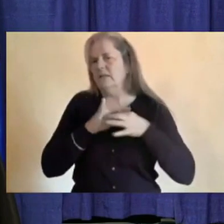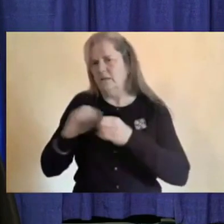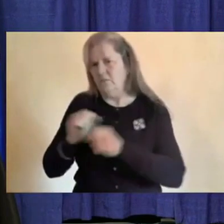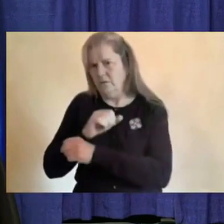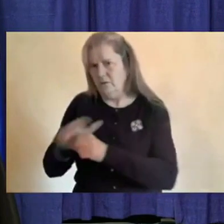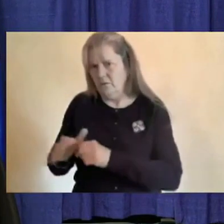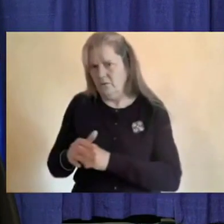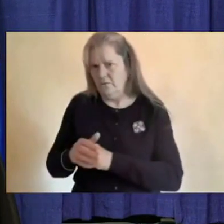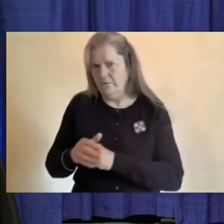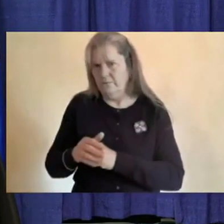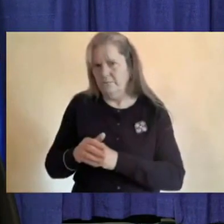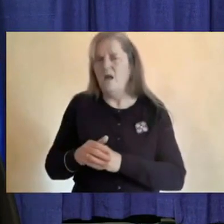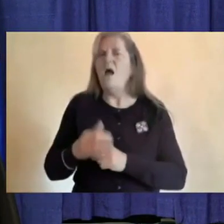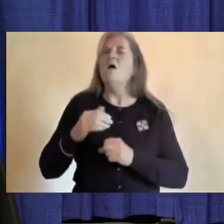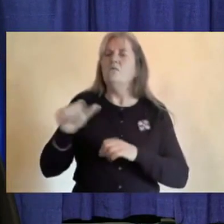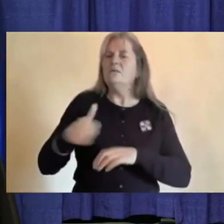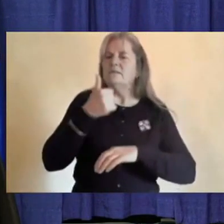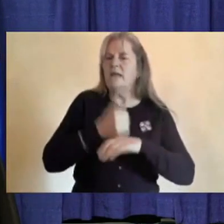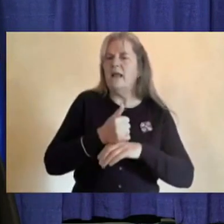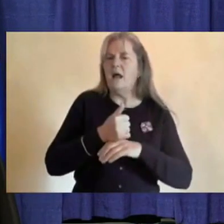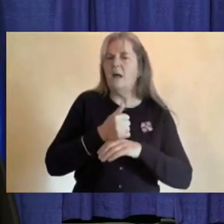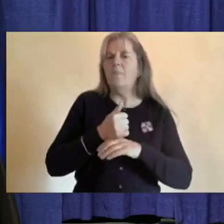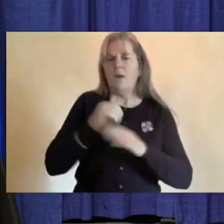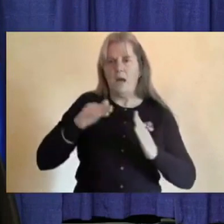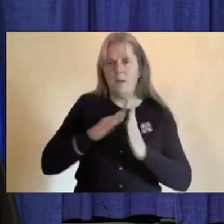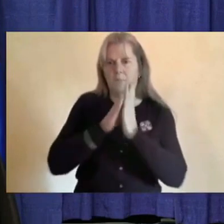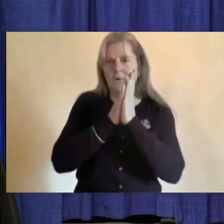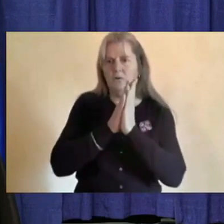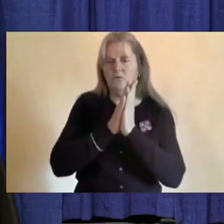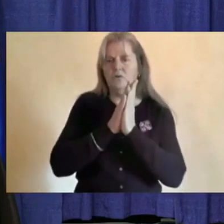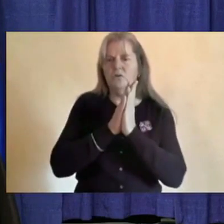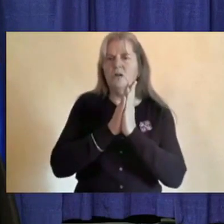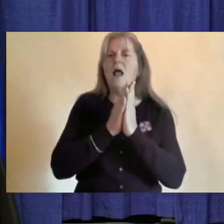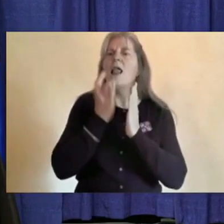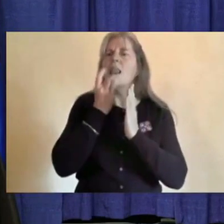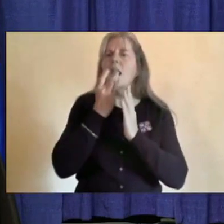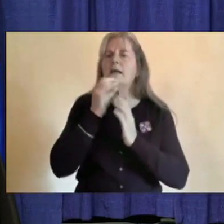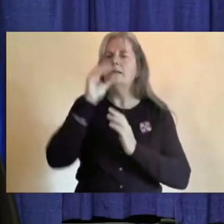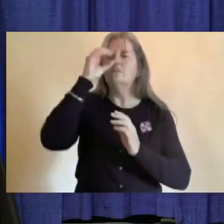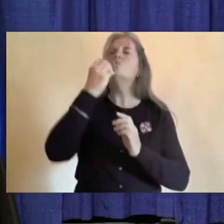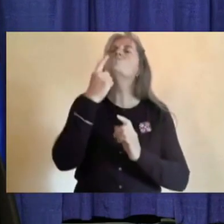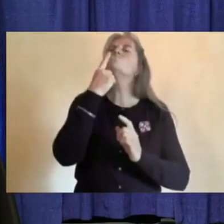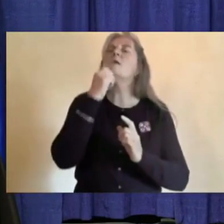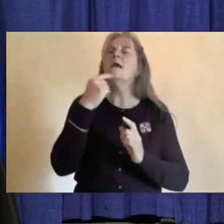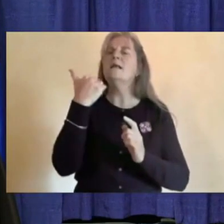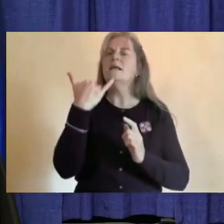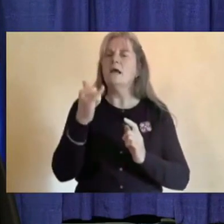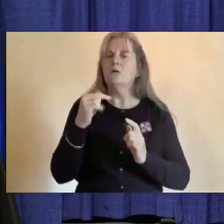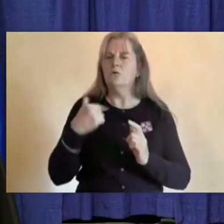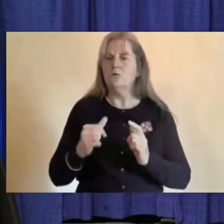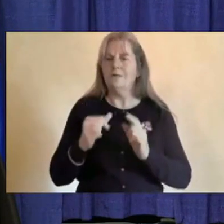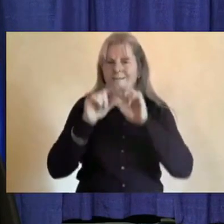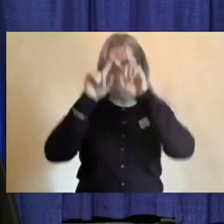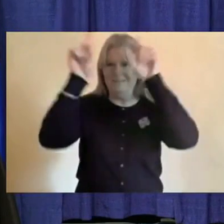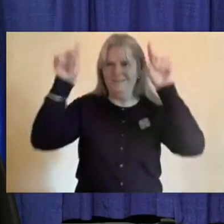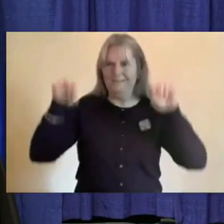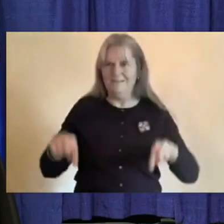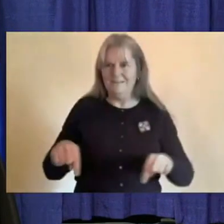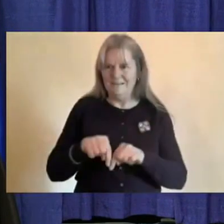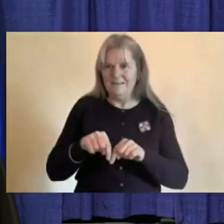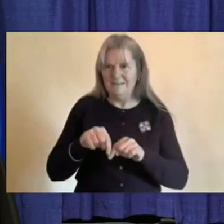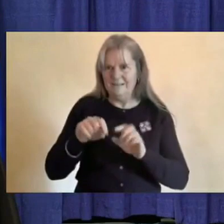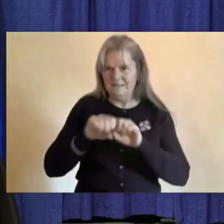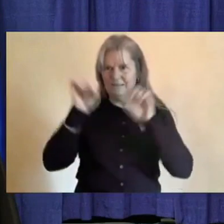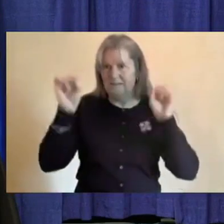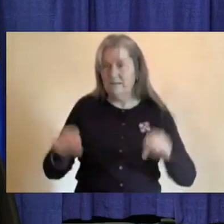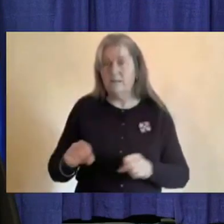approach. But before I go into this, I want to say a couple of things about testing. First, testing is always available and